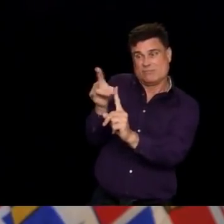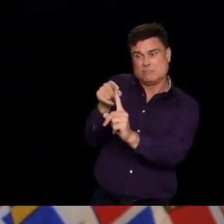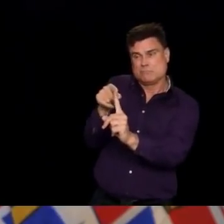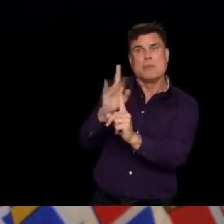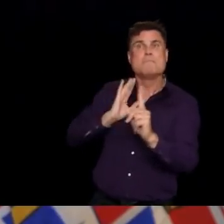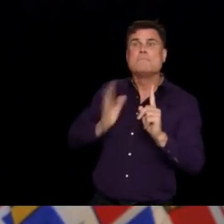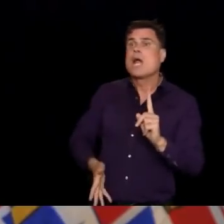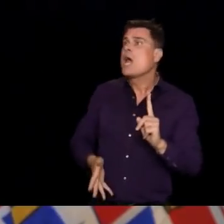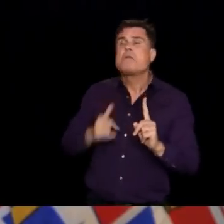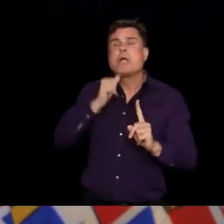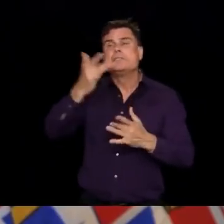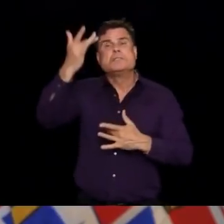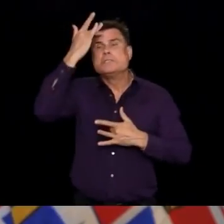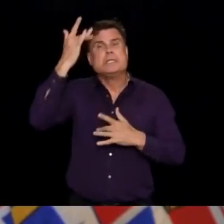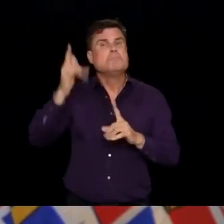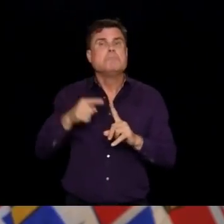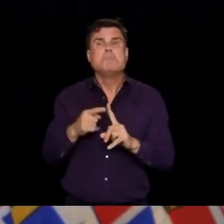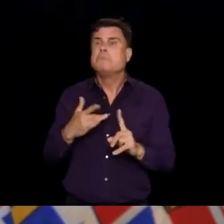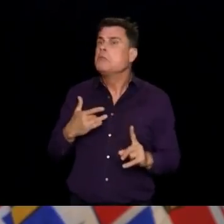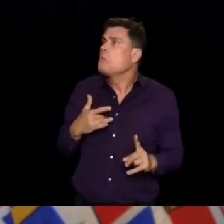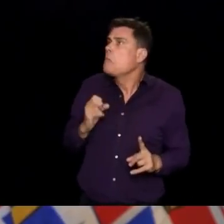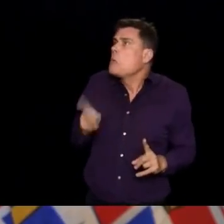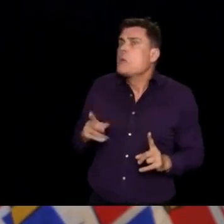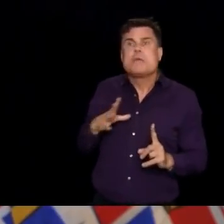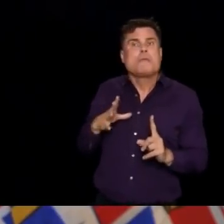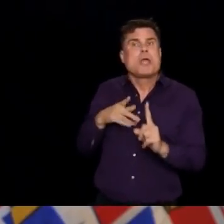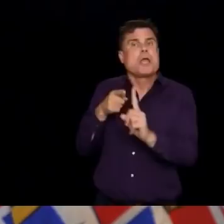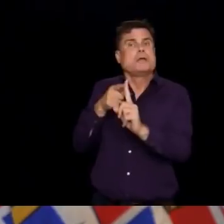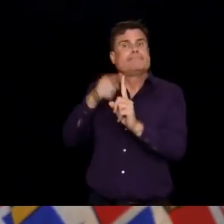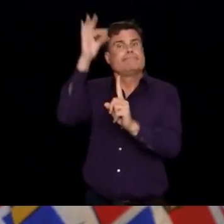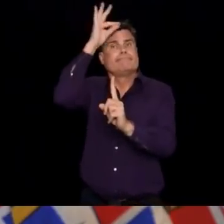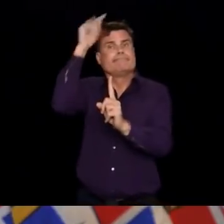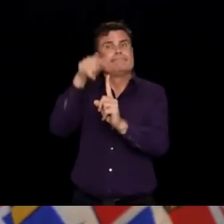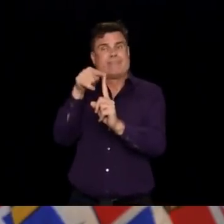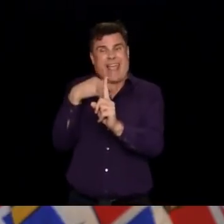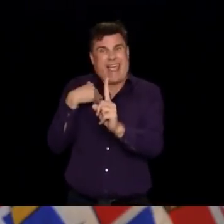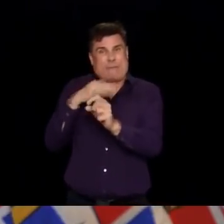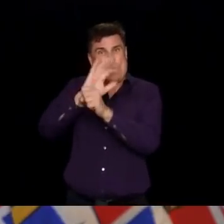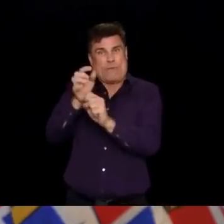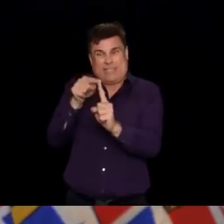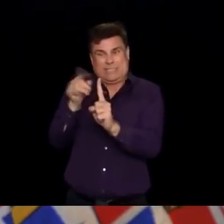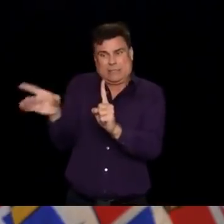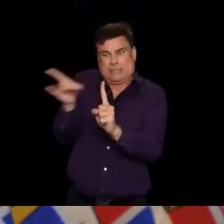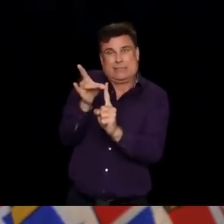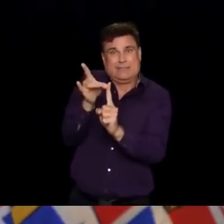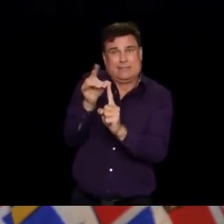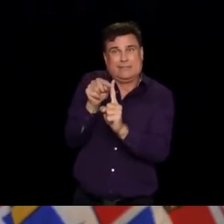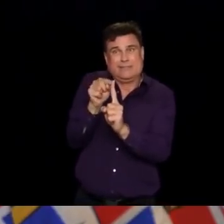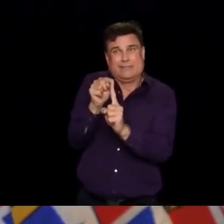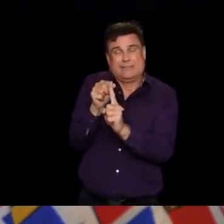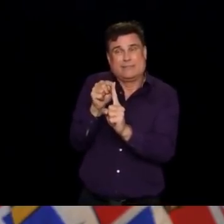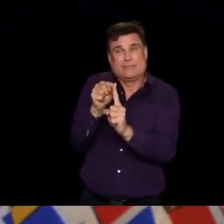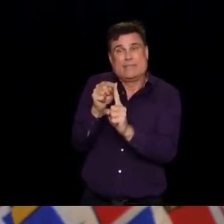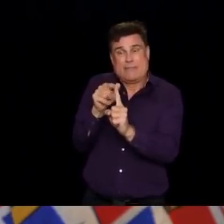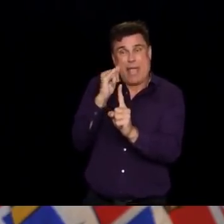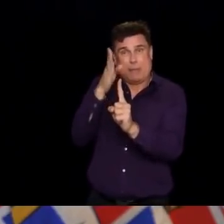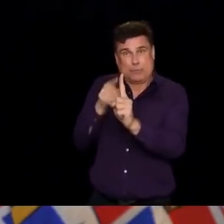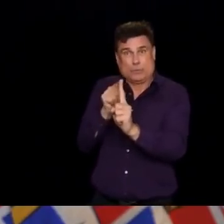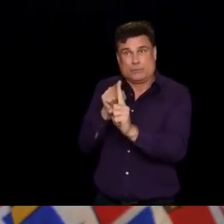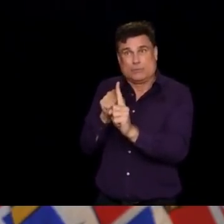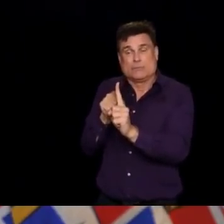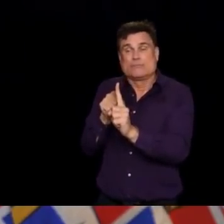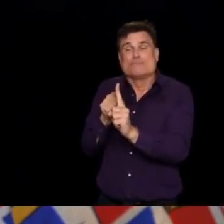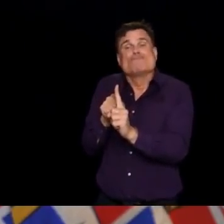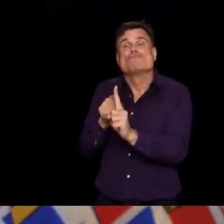church service, we have seen that happen in a couple of places, or goes to a nightclub, where they have contact in a close